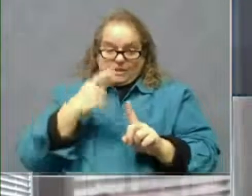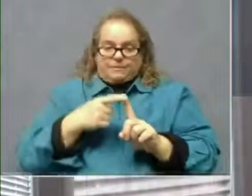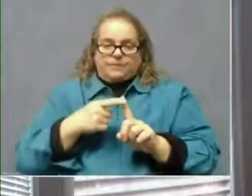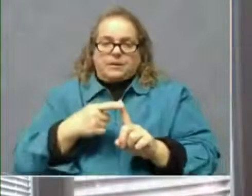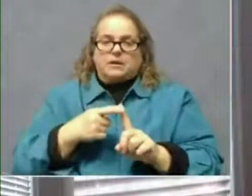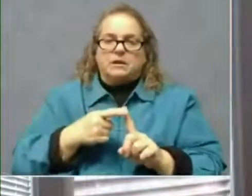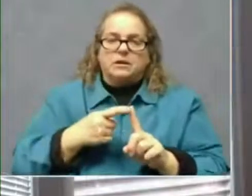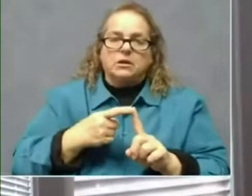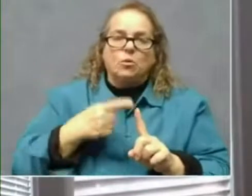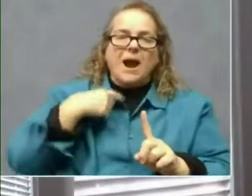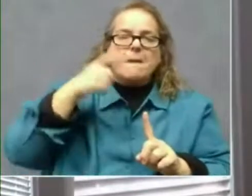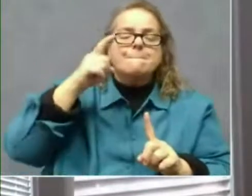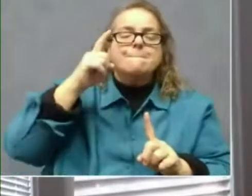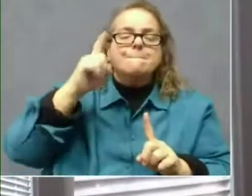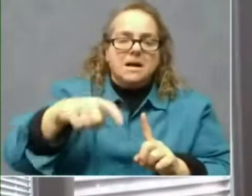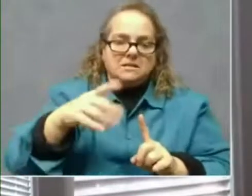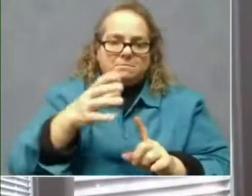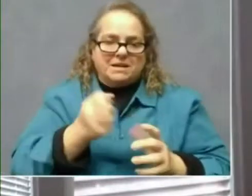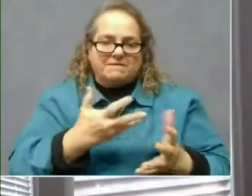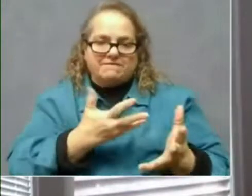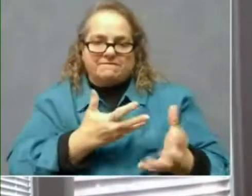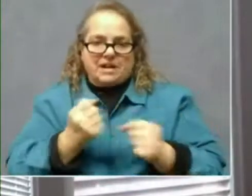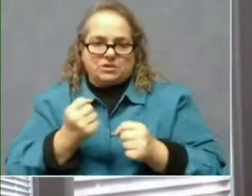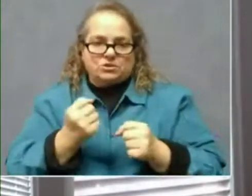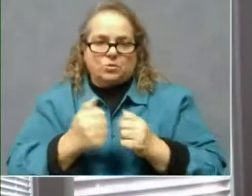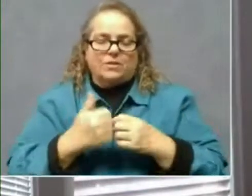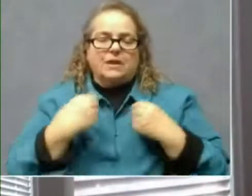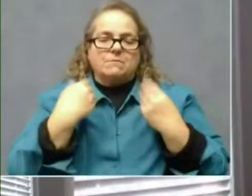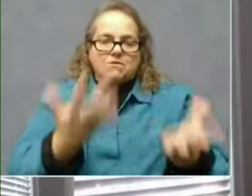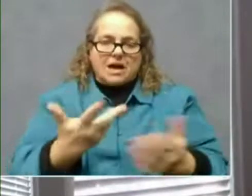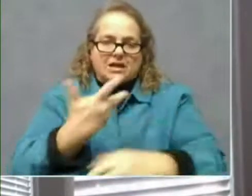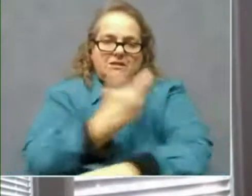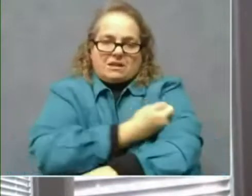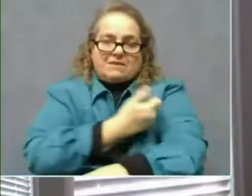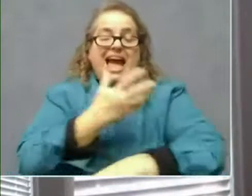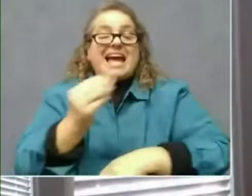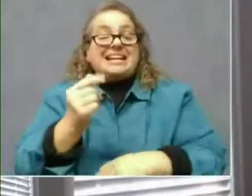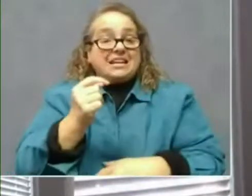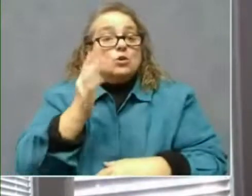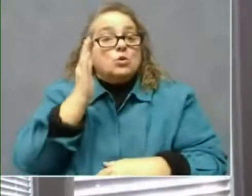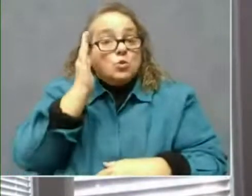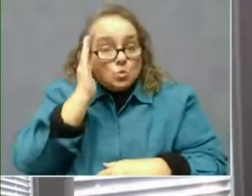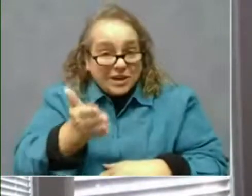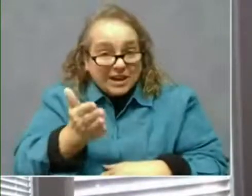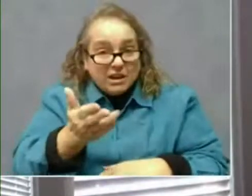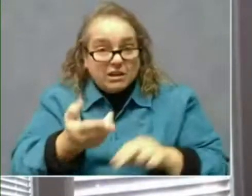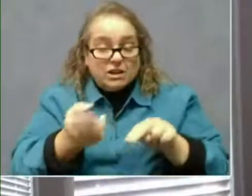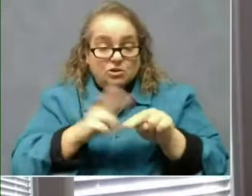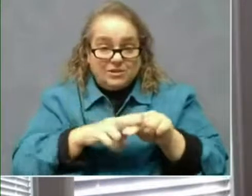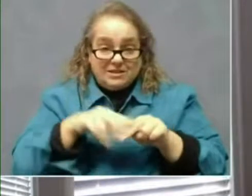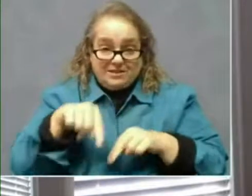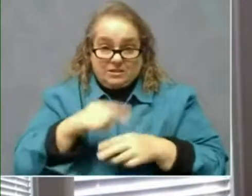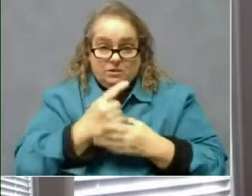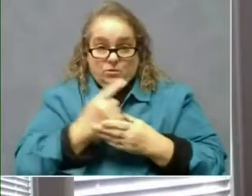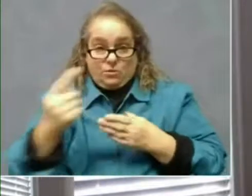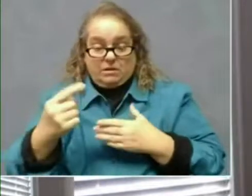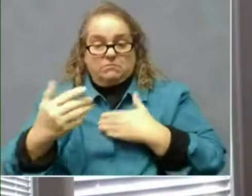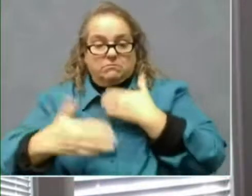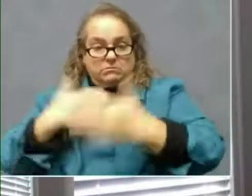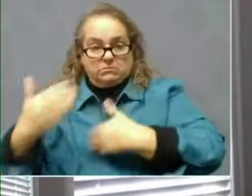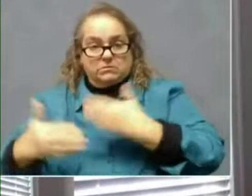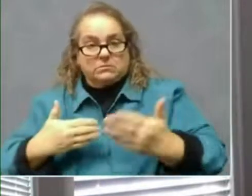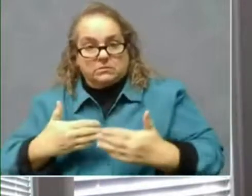And I think that the pace is going to escalate dramatically starting this week and going forward. I can't